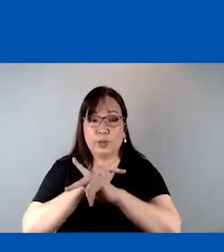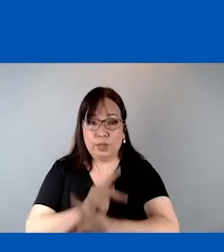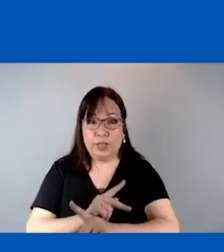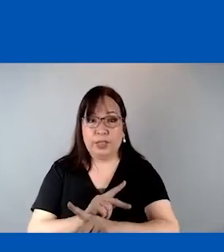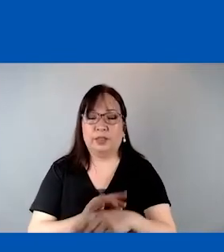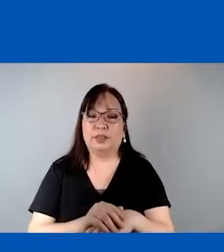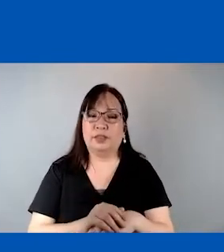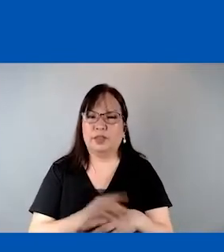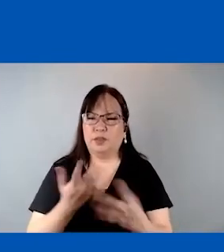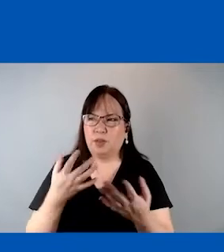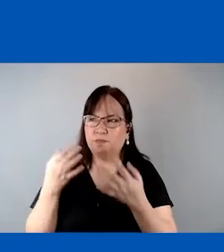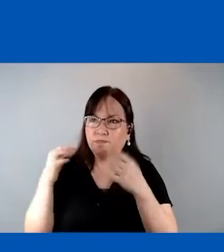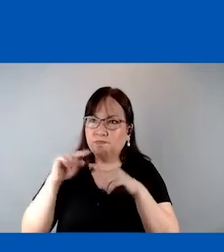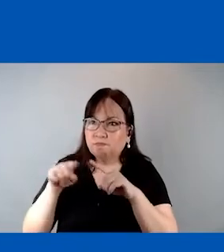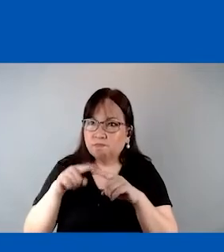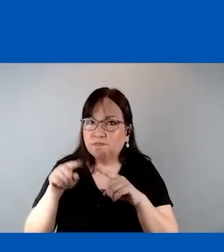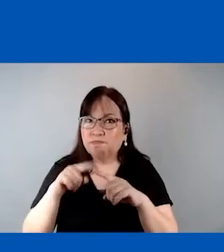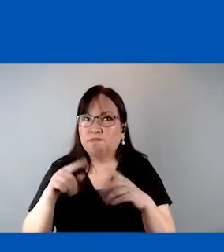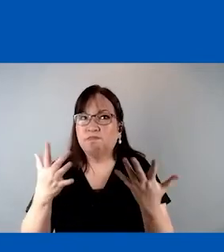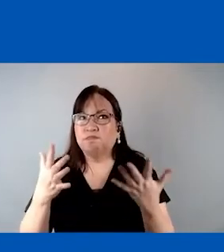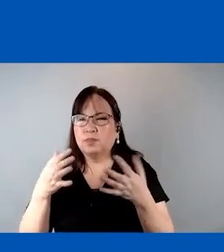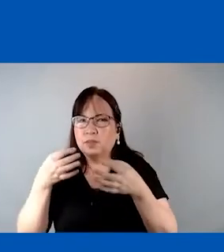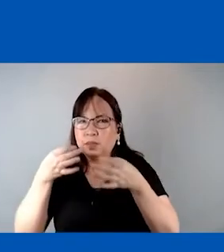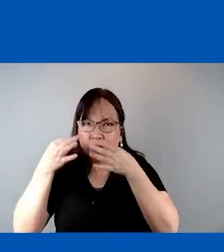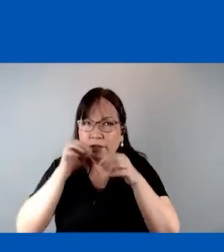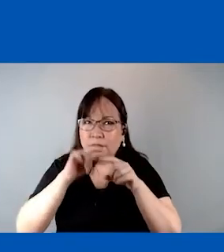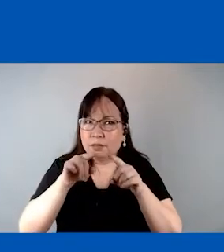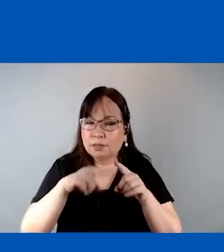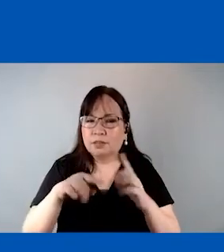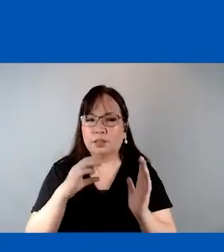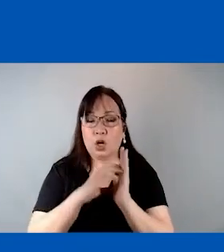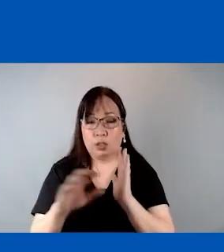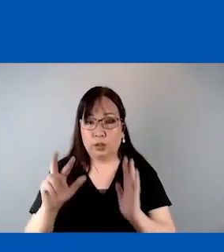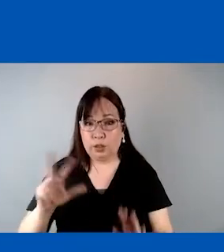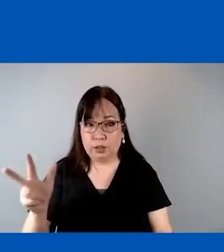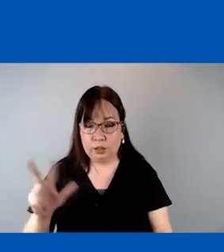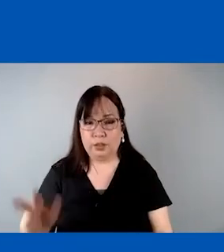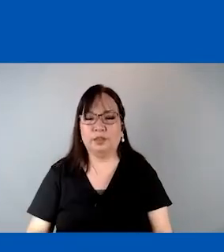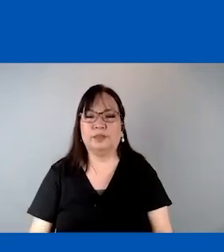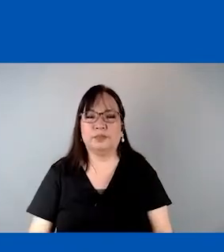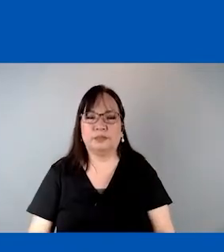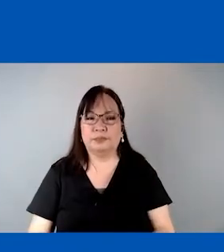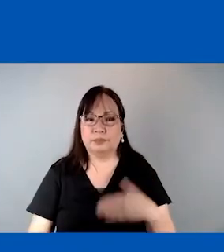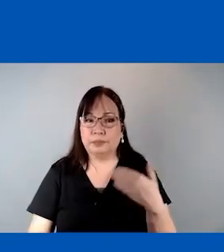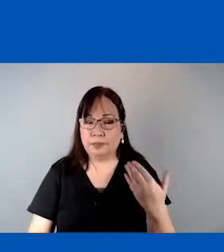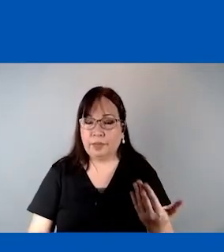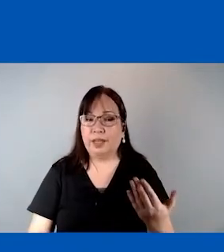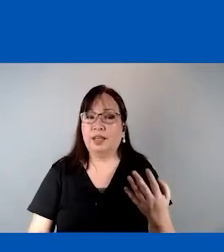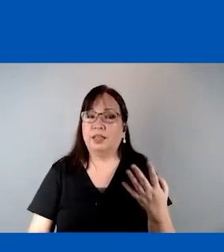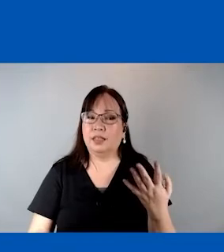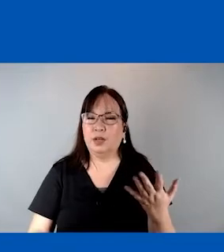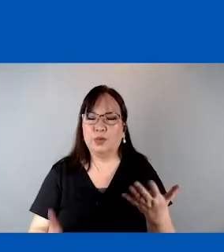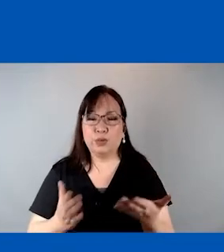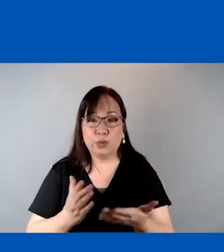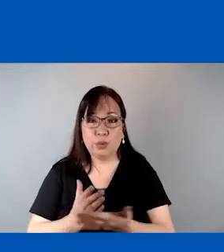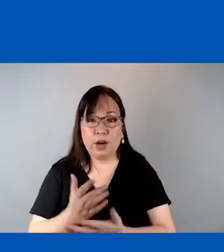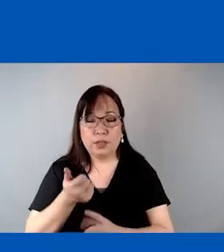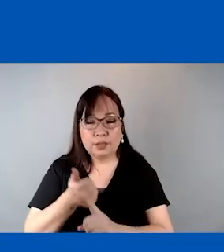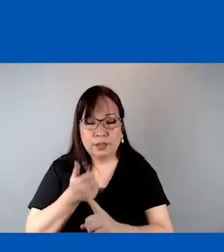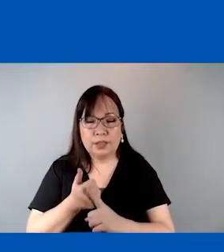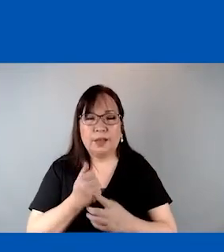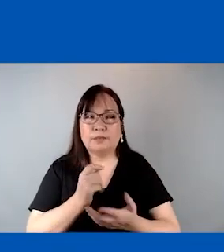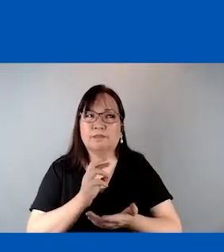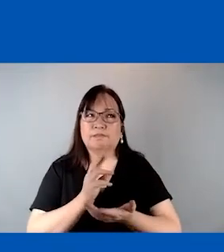protection from narcotic and psychotropic substances in Article 33. Another is the right to